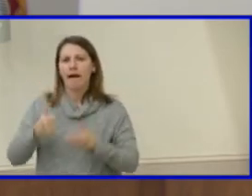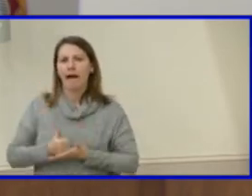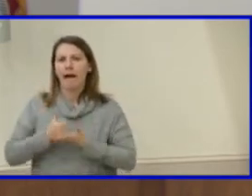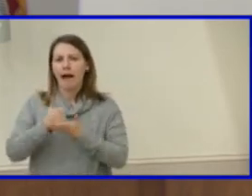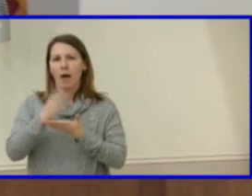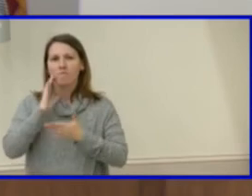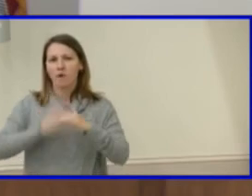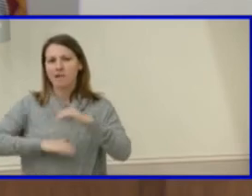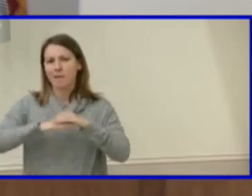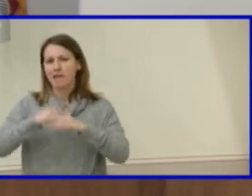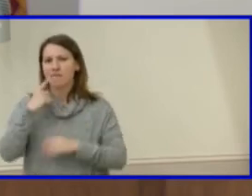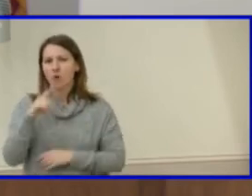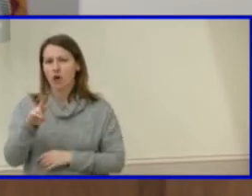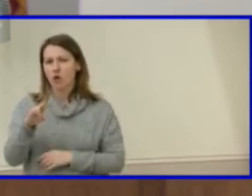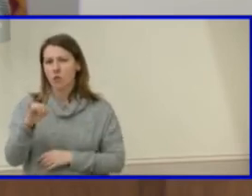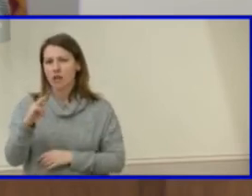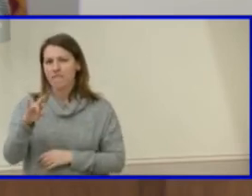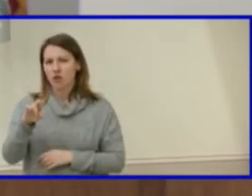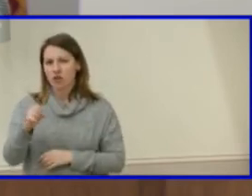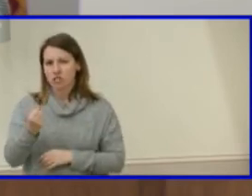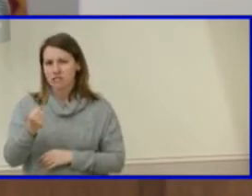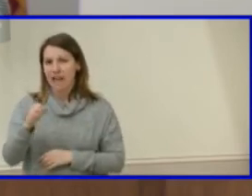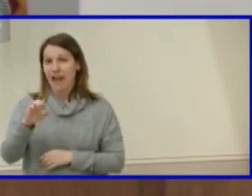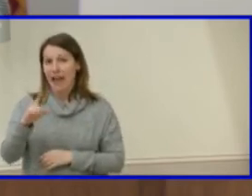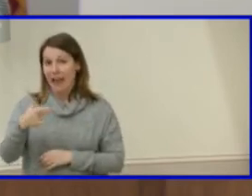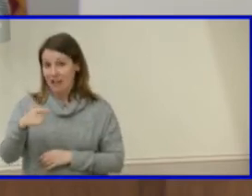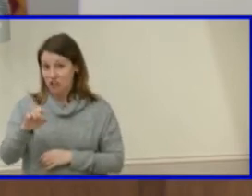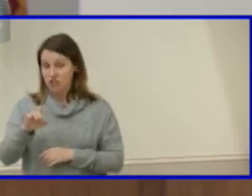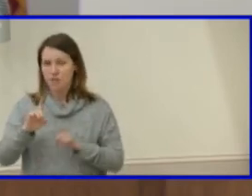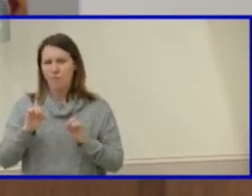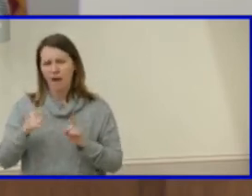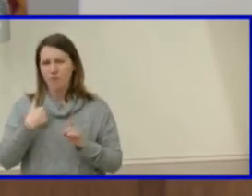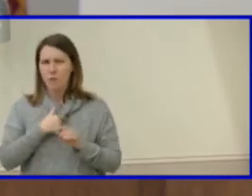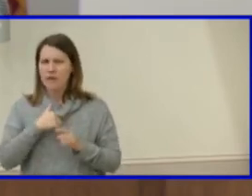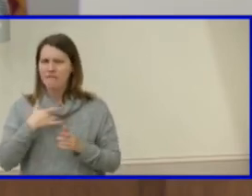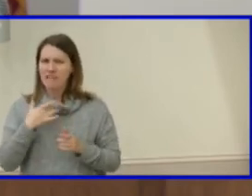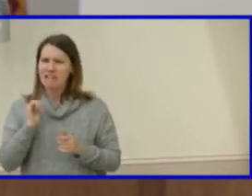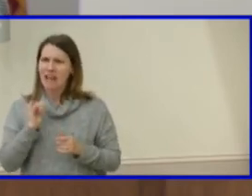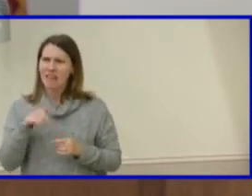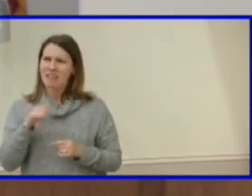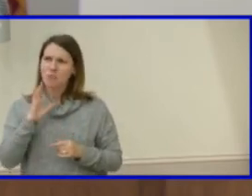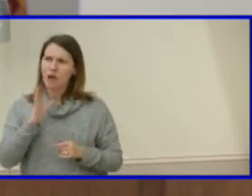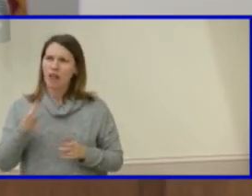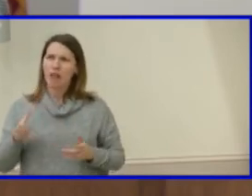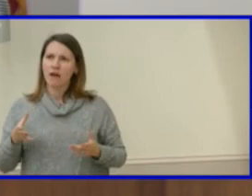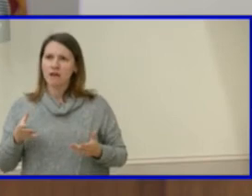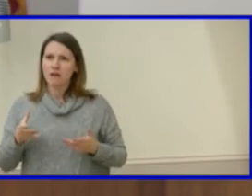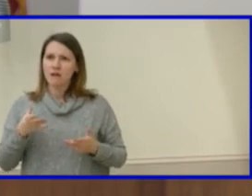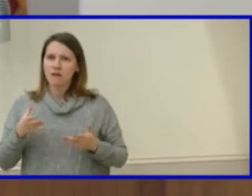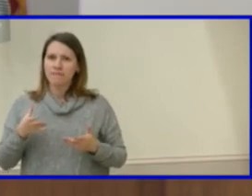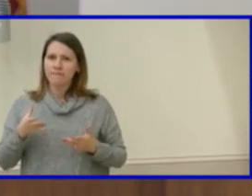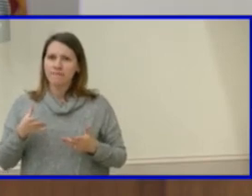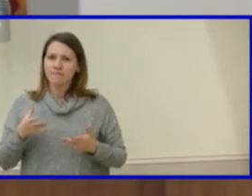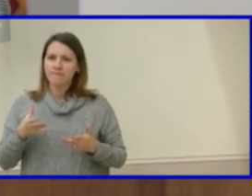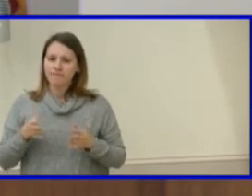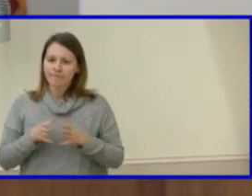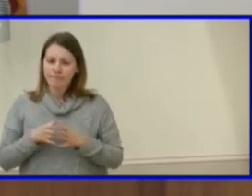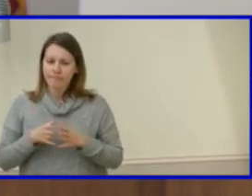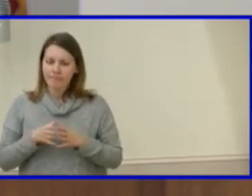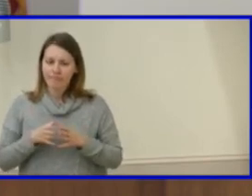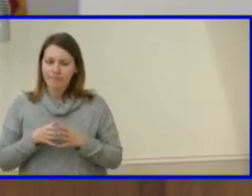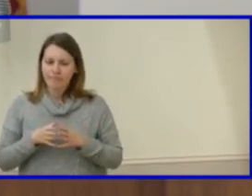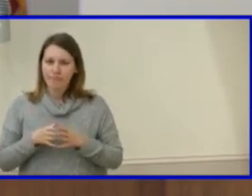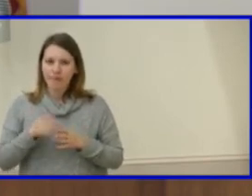edge do we feel like this is gonna um is is the move that we made for long and